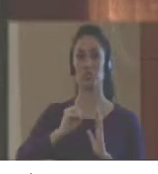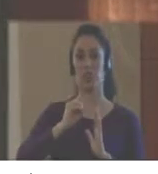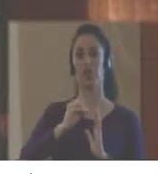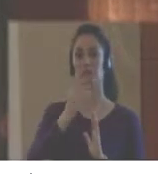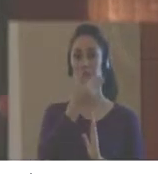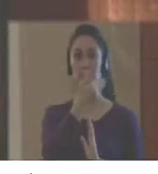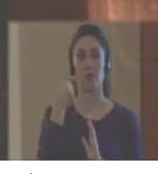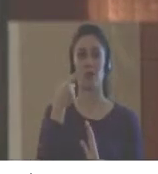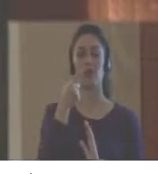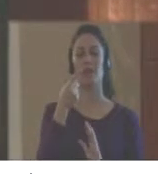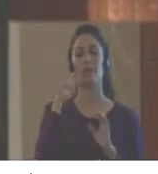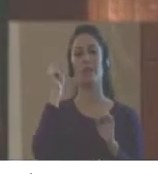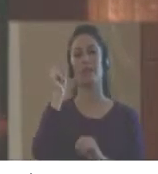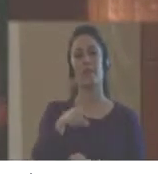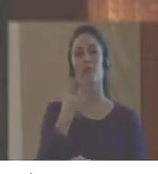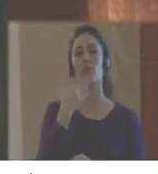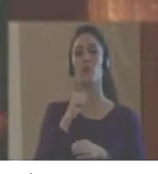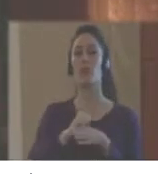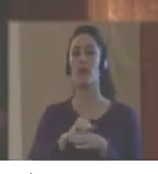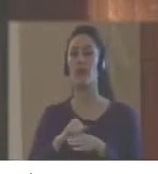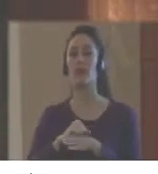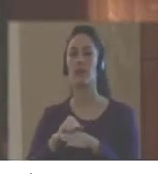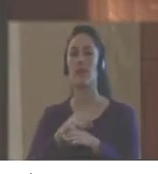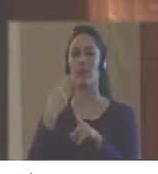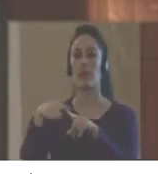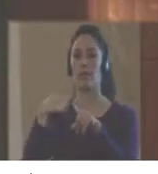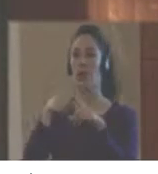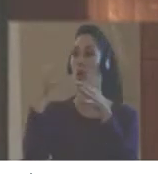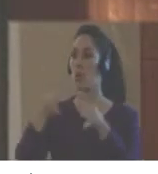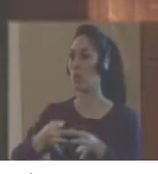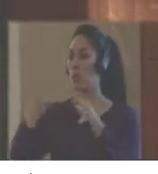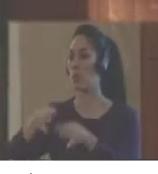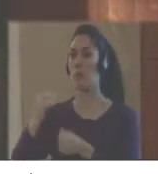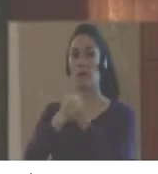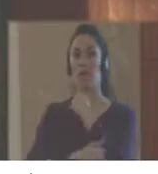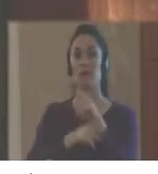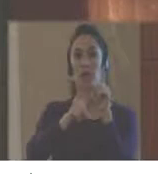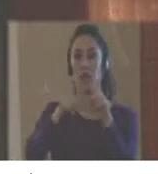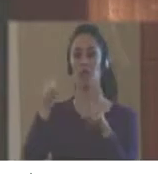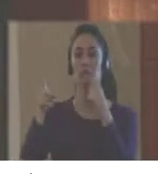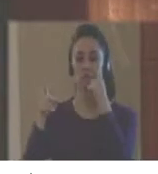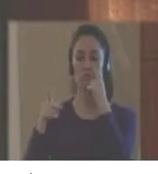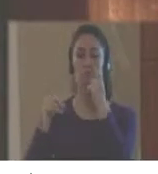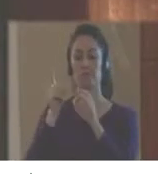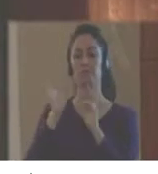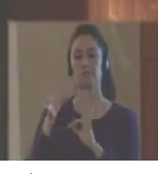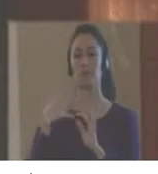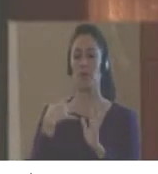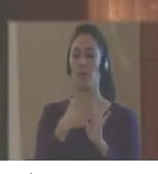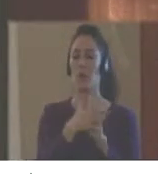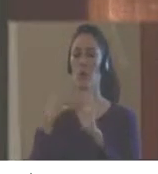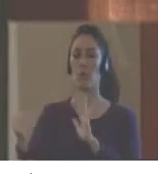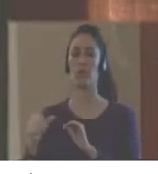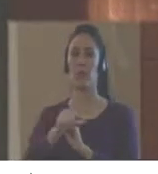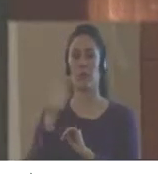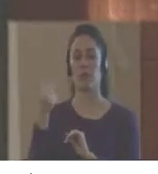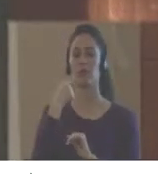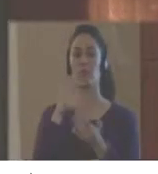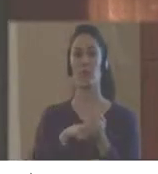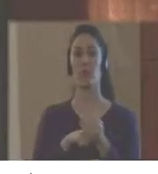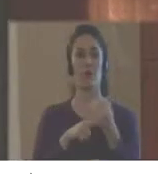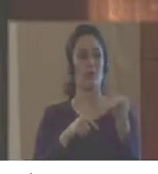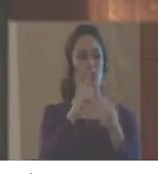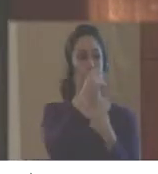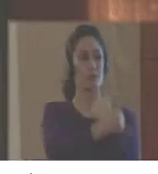indicators, the index can allow – allows you to look for best practices to the countries that have